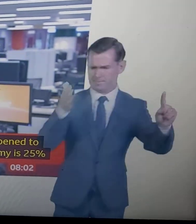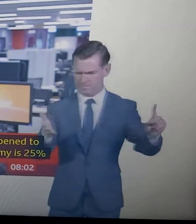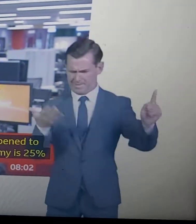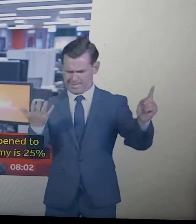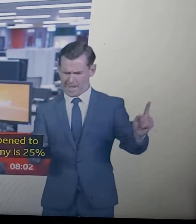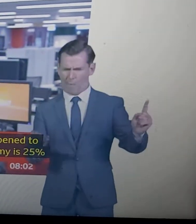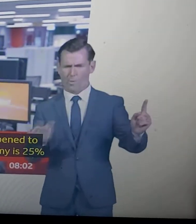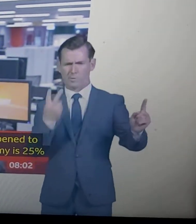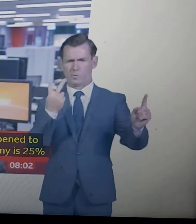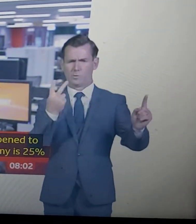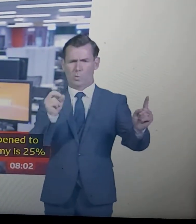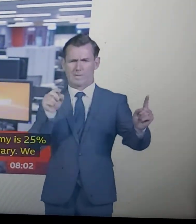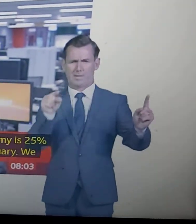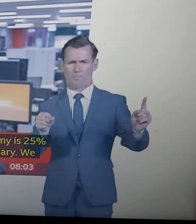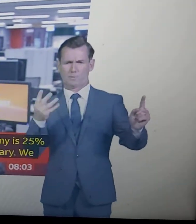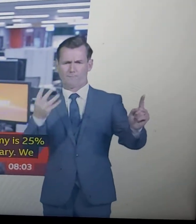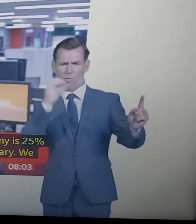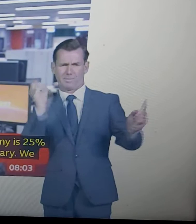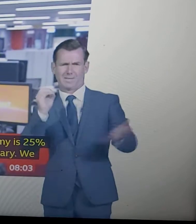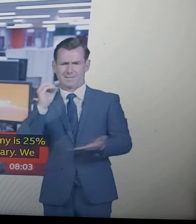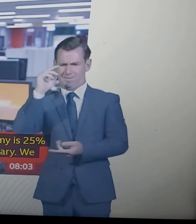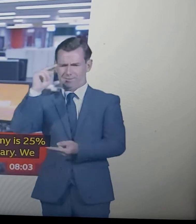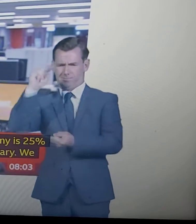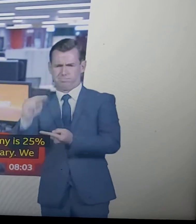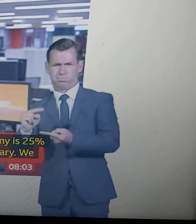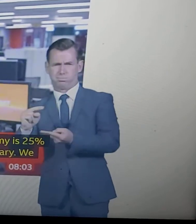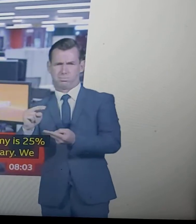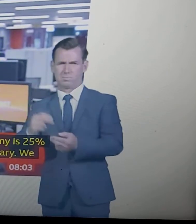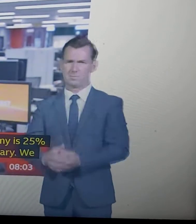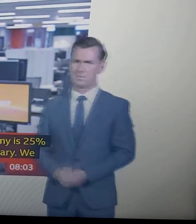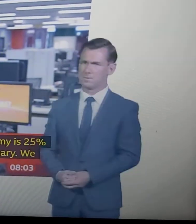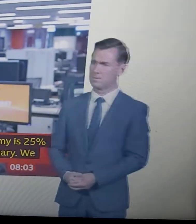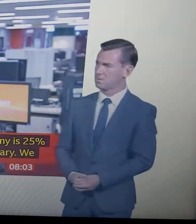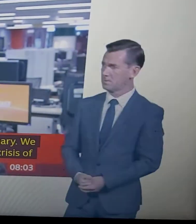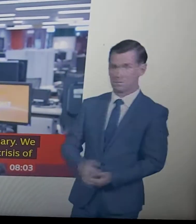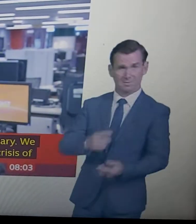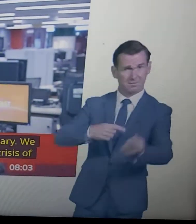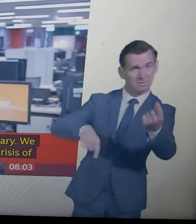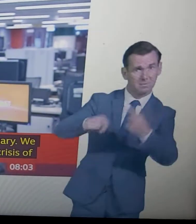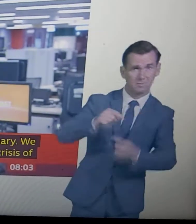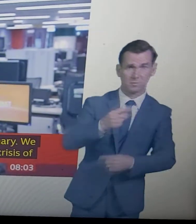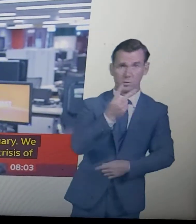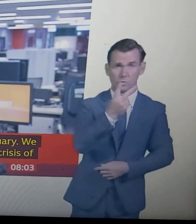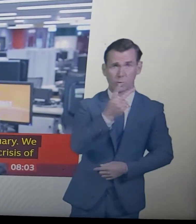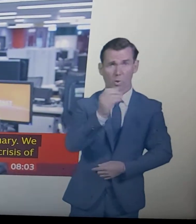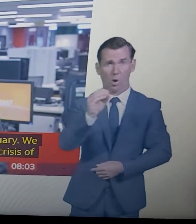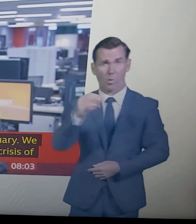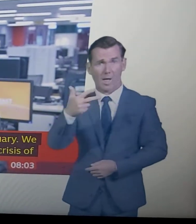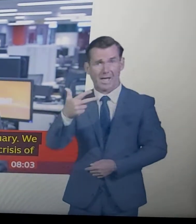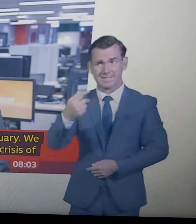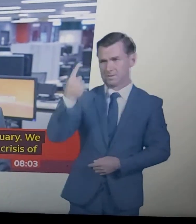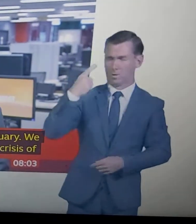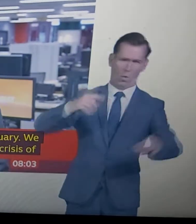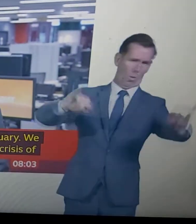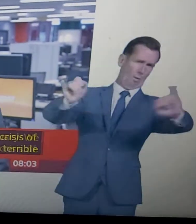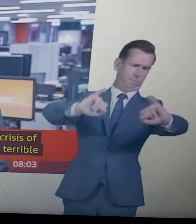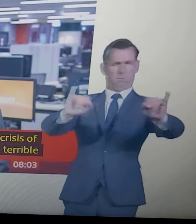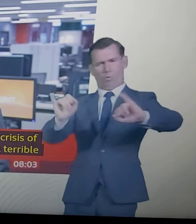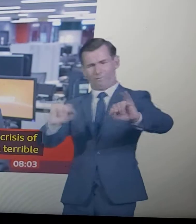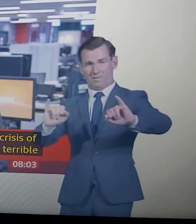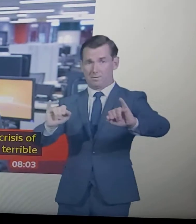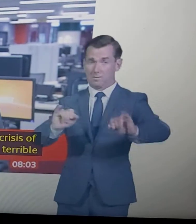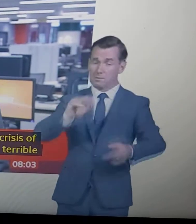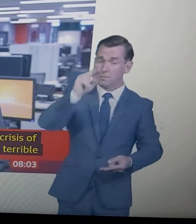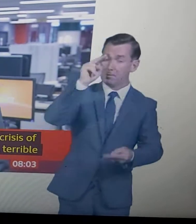2008 then deemed to be a terrible downturn. And that was just 7% smaller. So, that puts it into a little bit of context